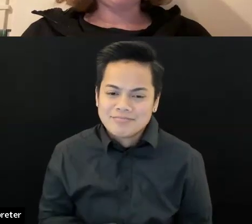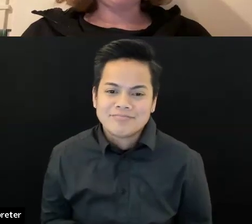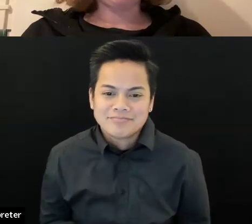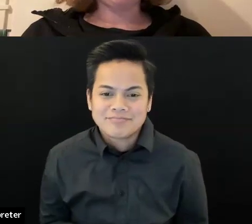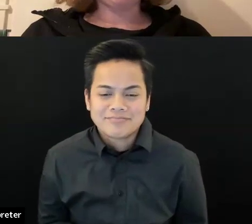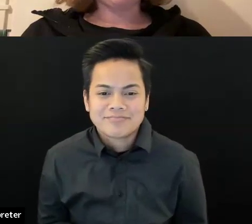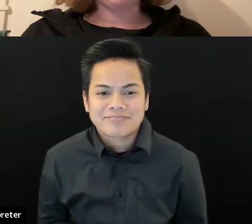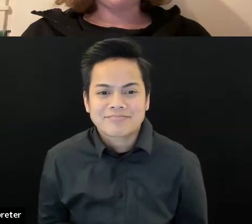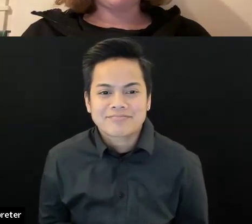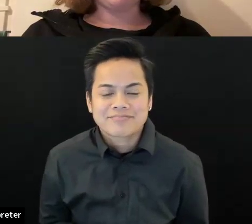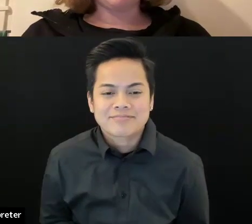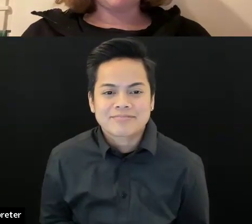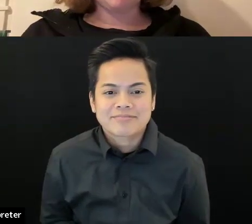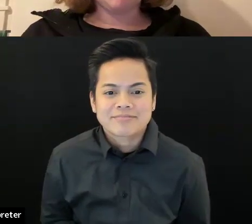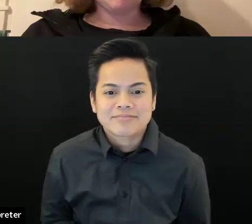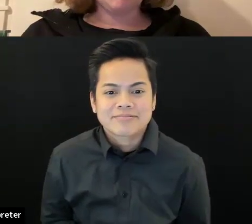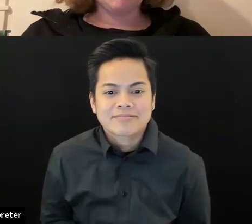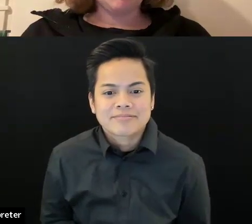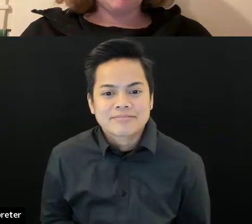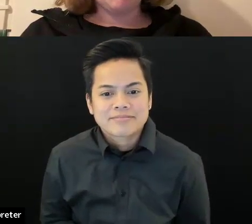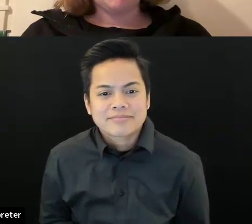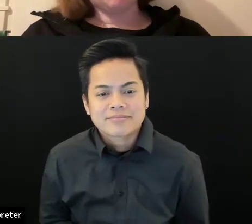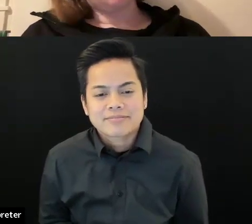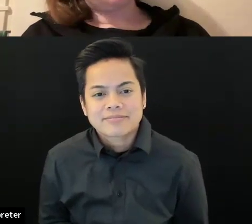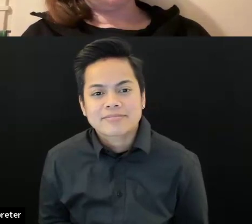So you've been promoted to panelists and now you just need to